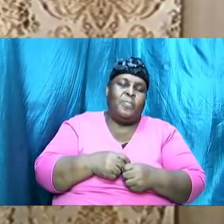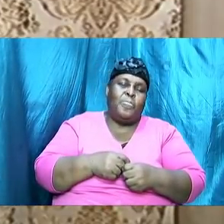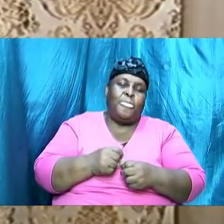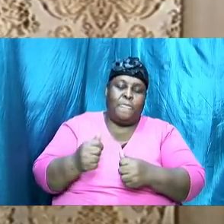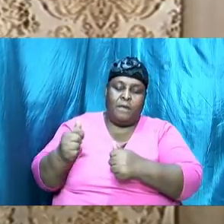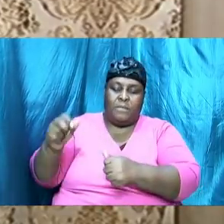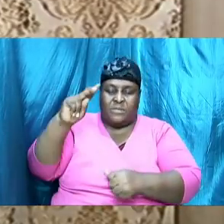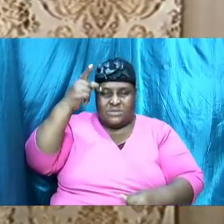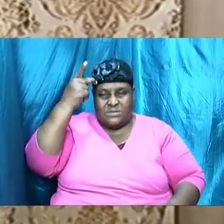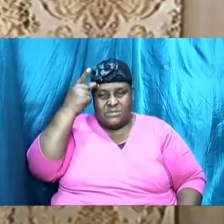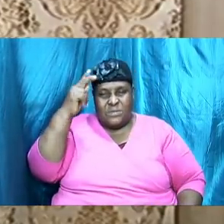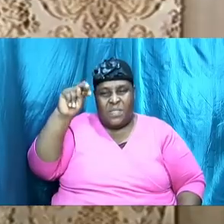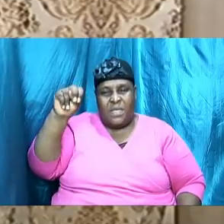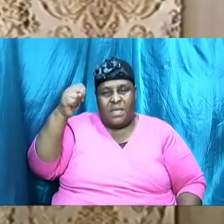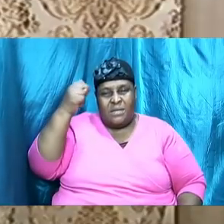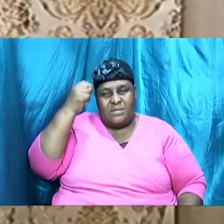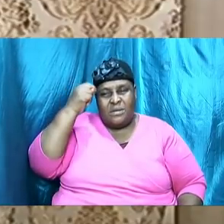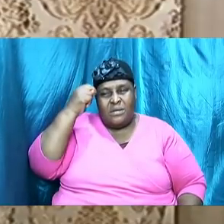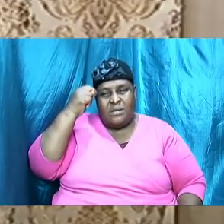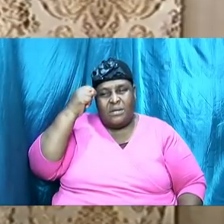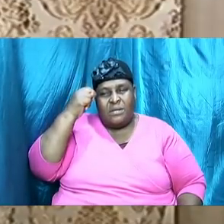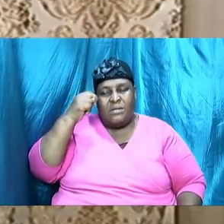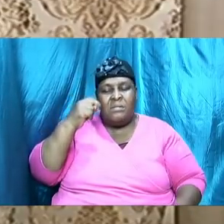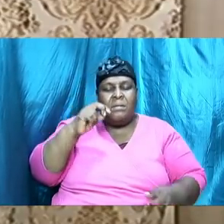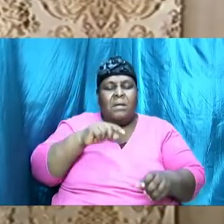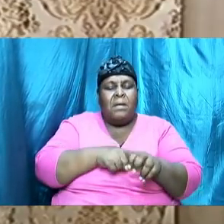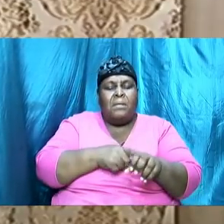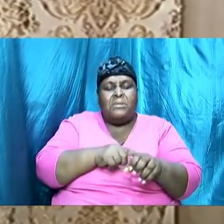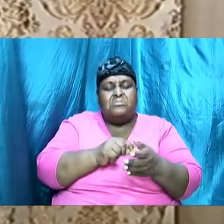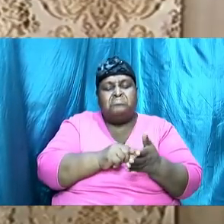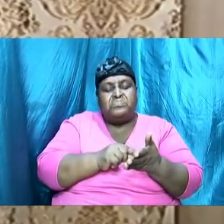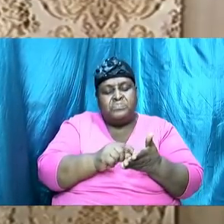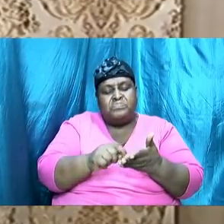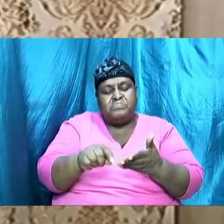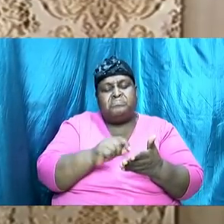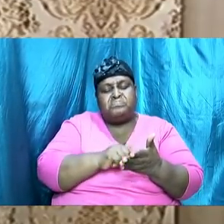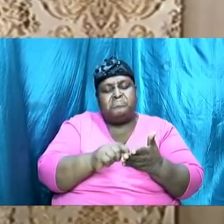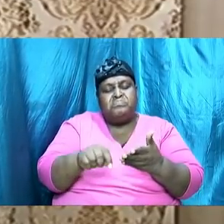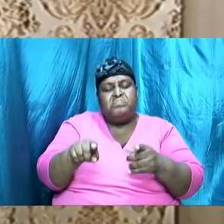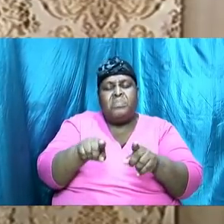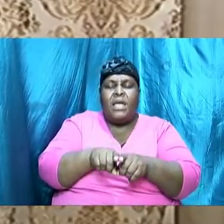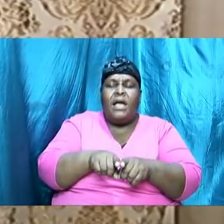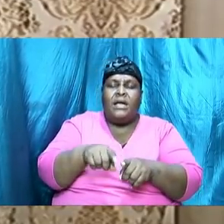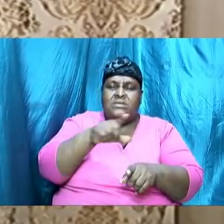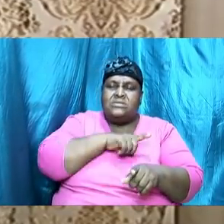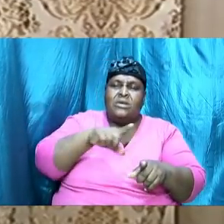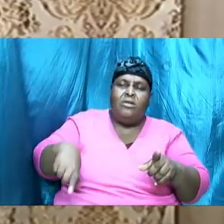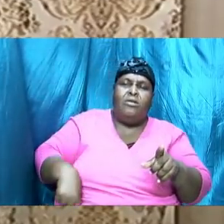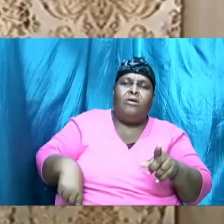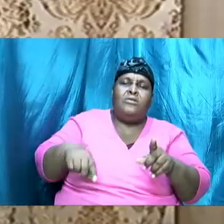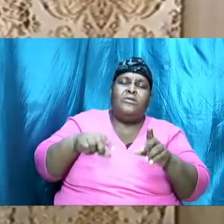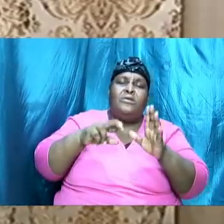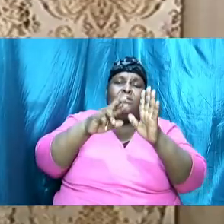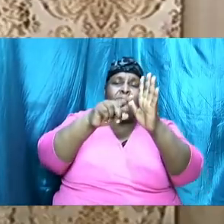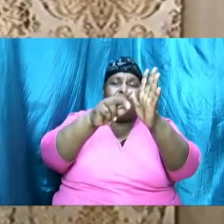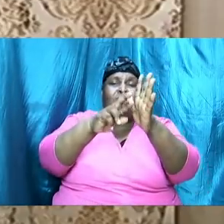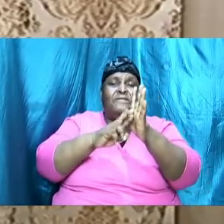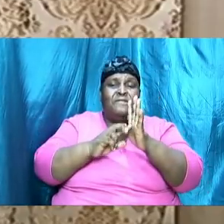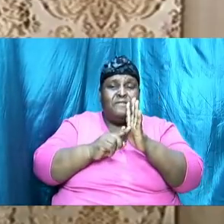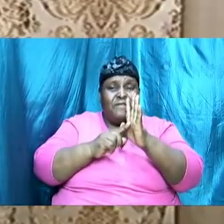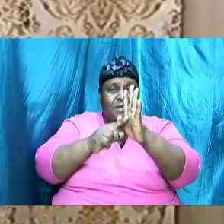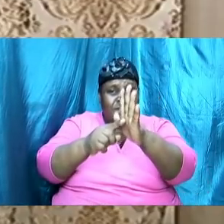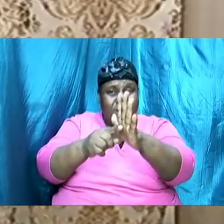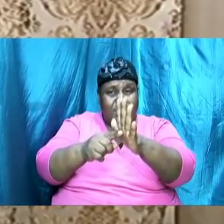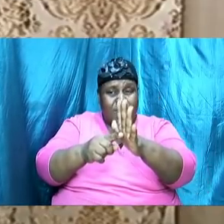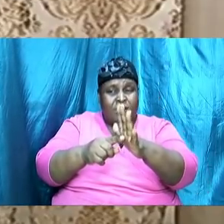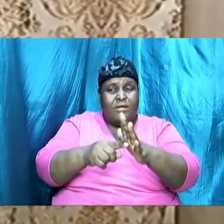got up and started to write as the Lord revealed to him things that were